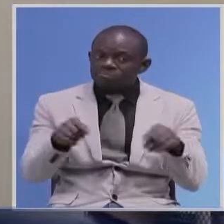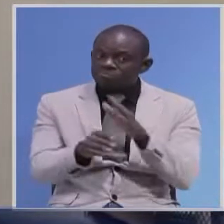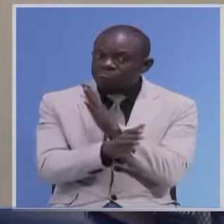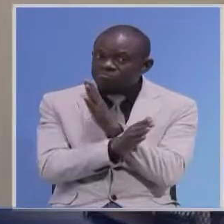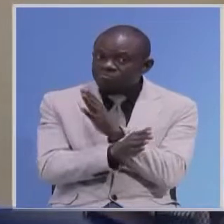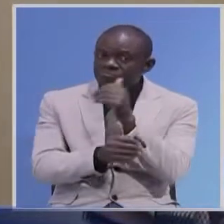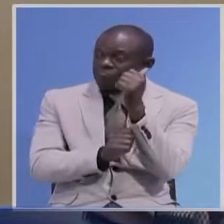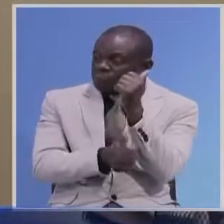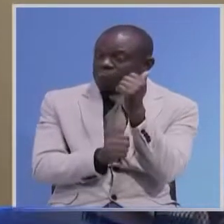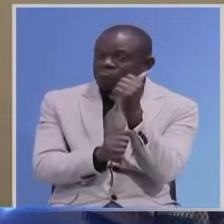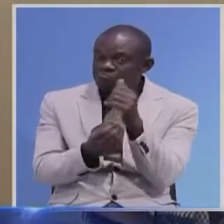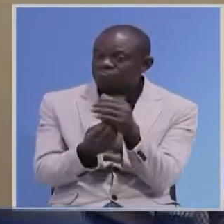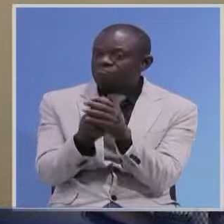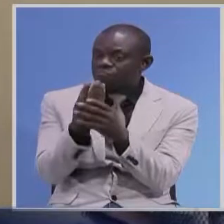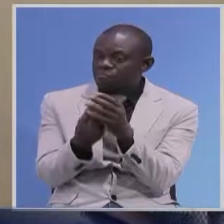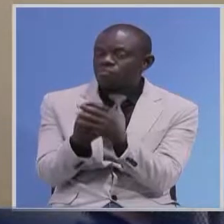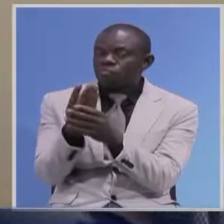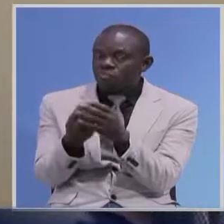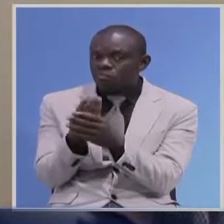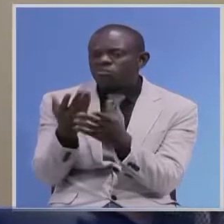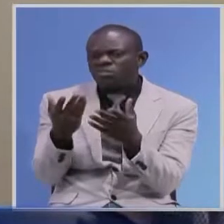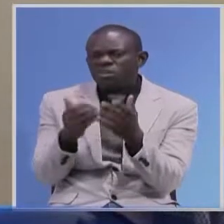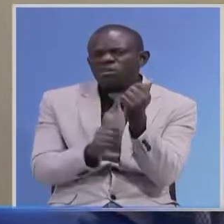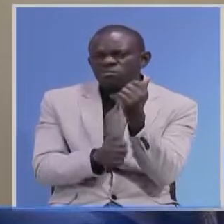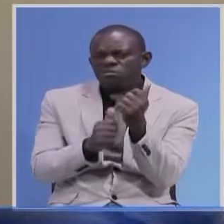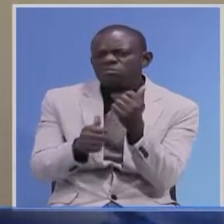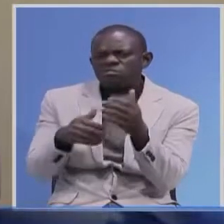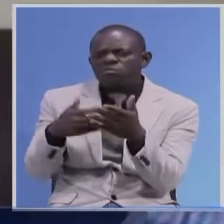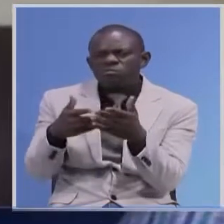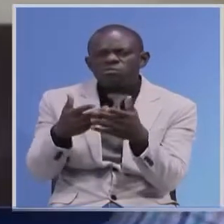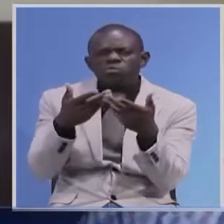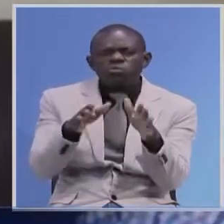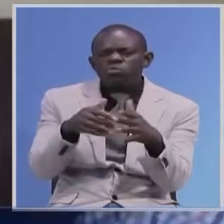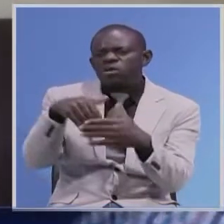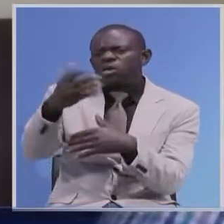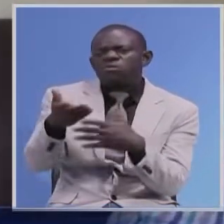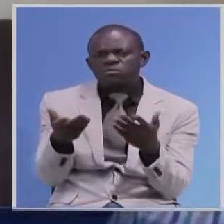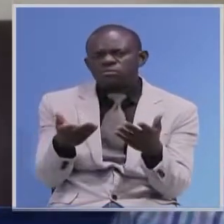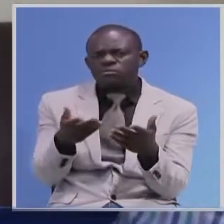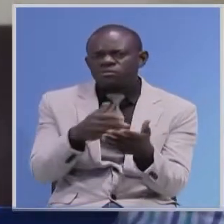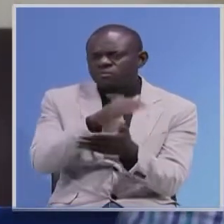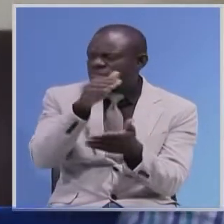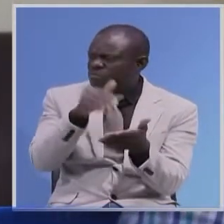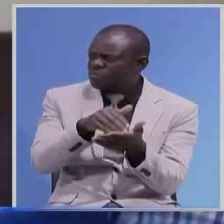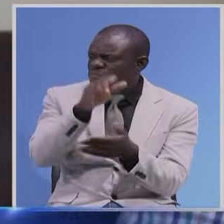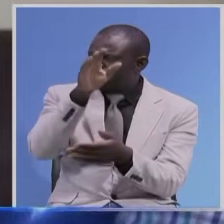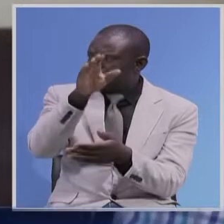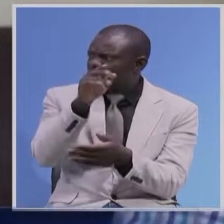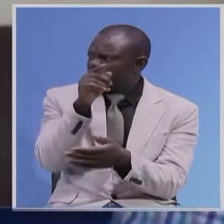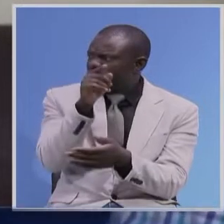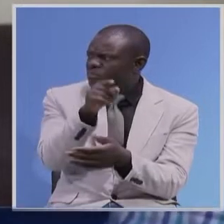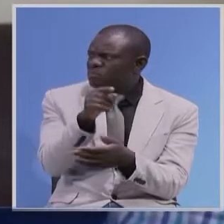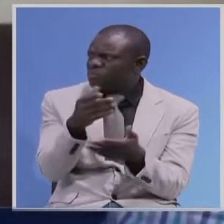We have a problem in central province. Like mentioned, were people infiltrated